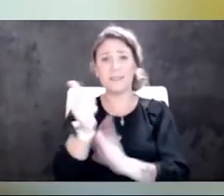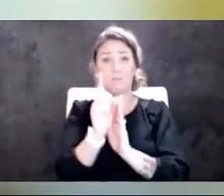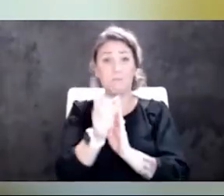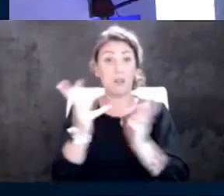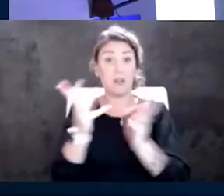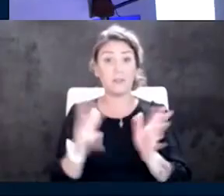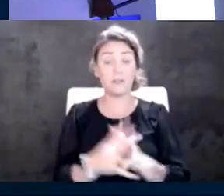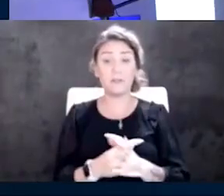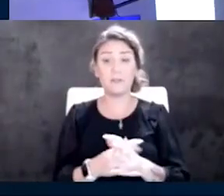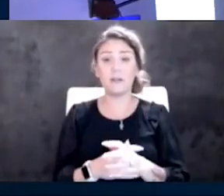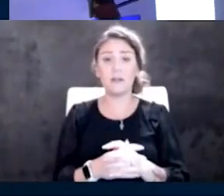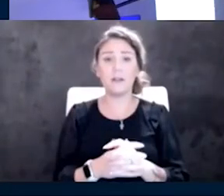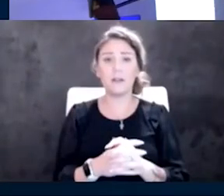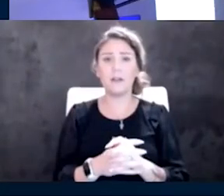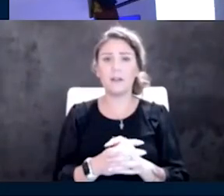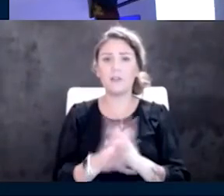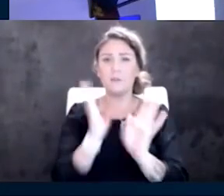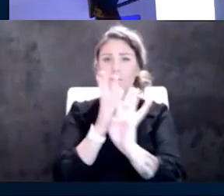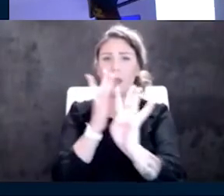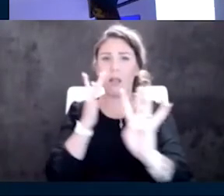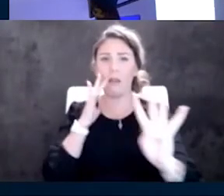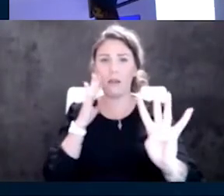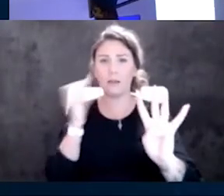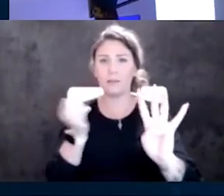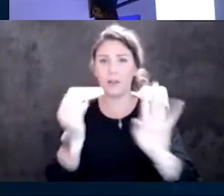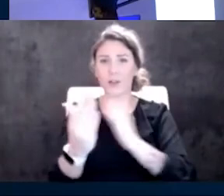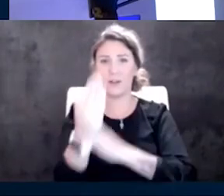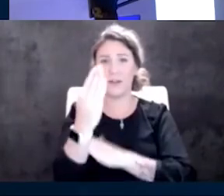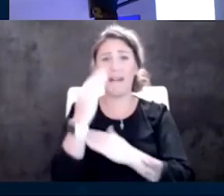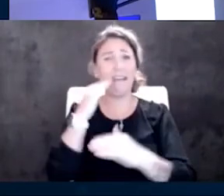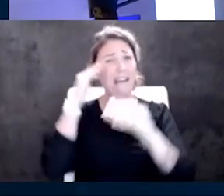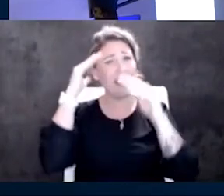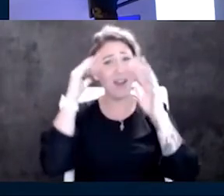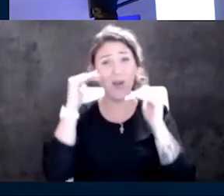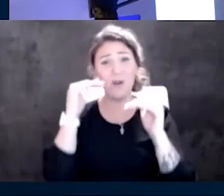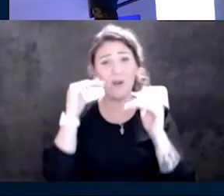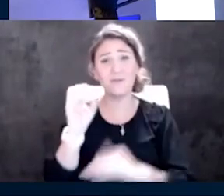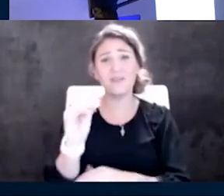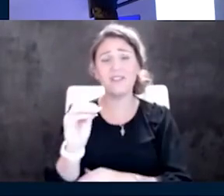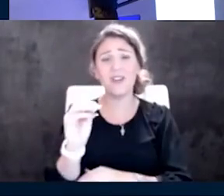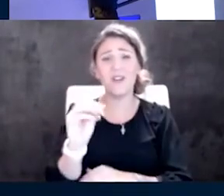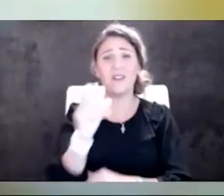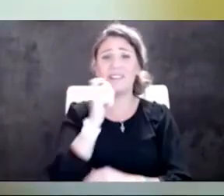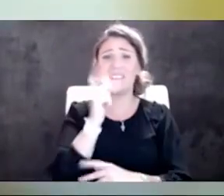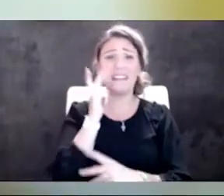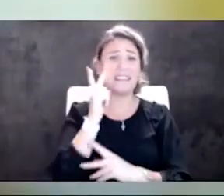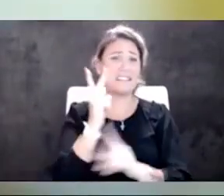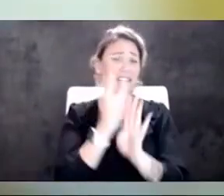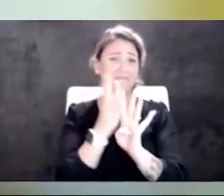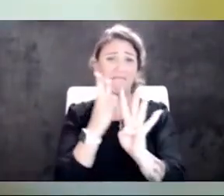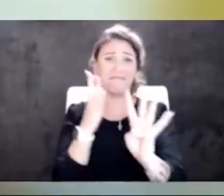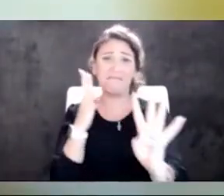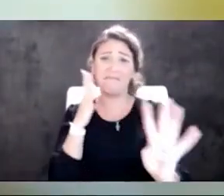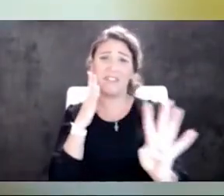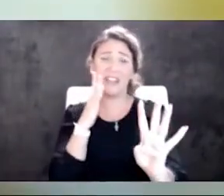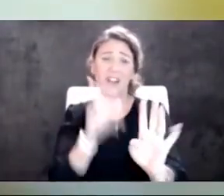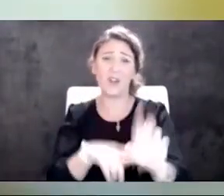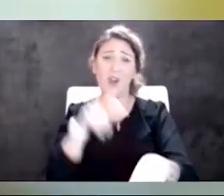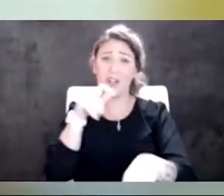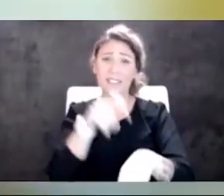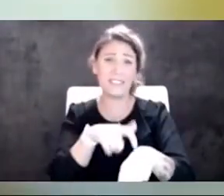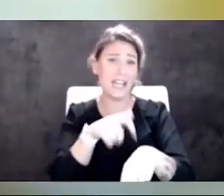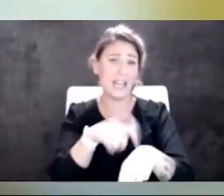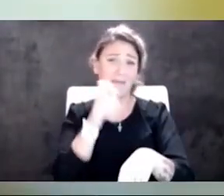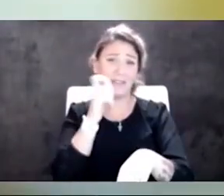Okay, so will there be a line on Saturday morning? I hope so. We haven't seen a line out the door in a long time, but I